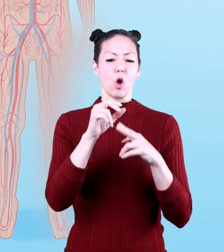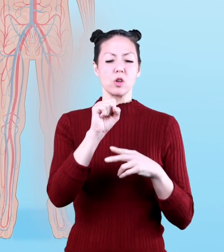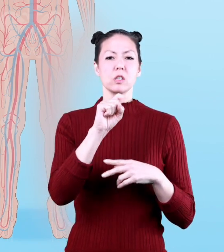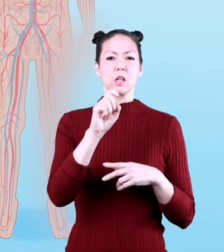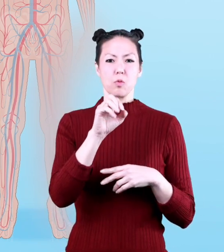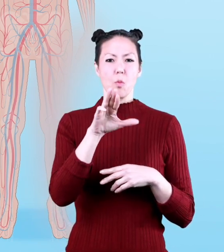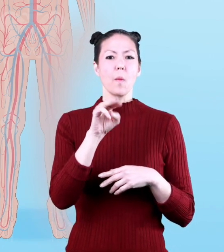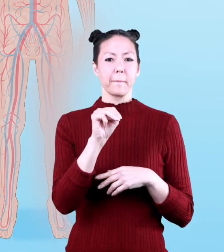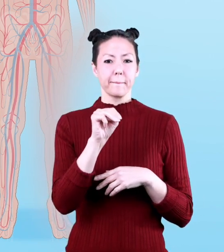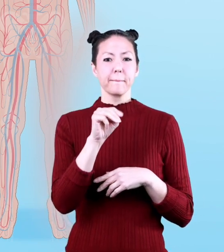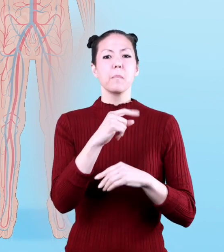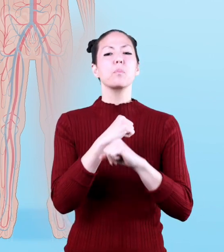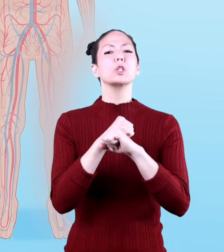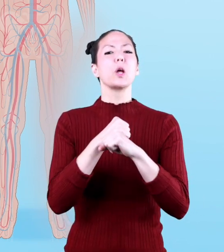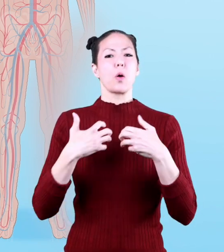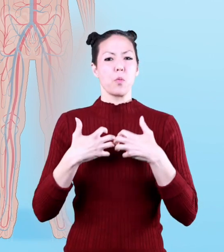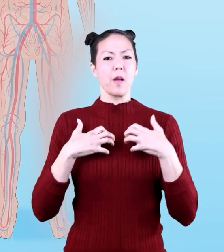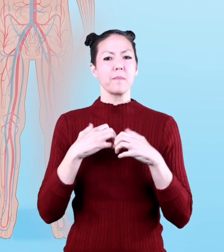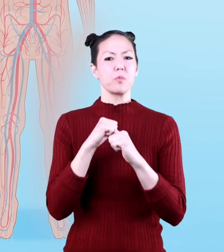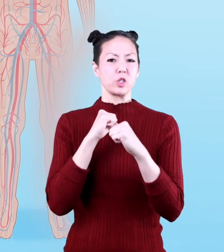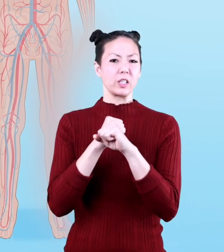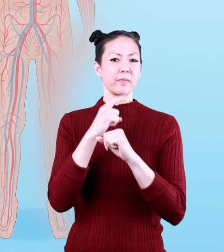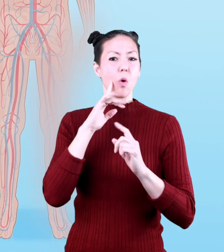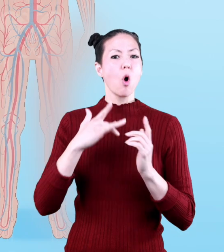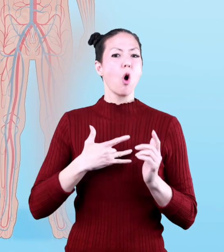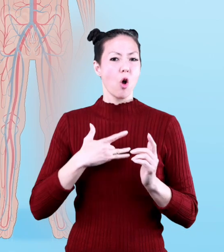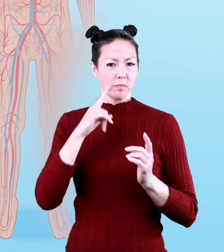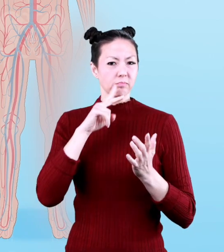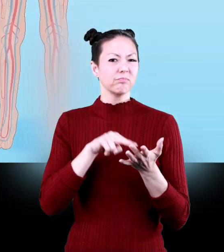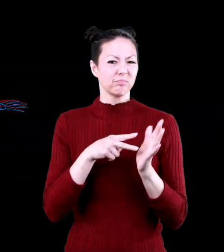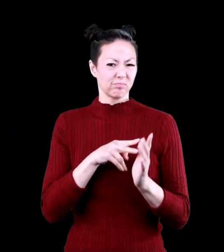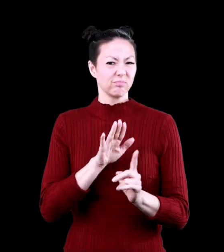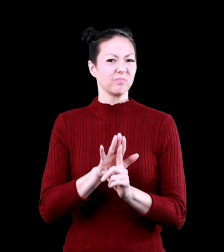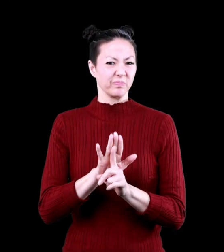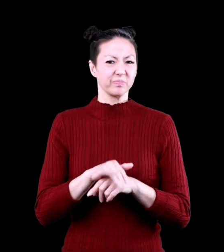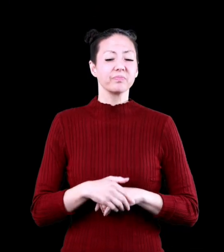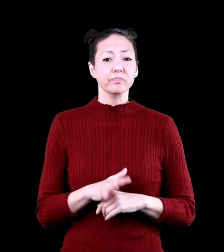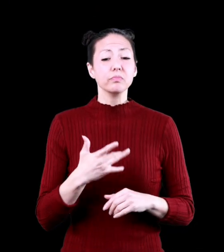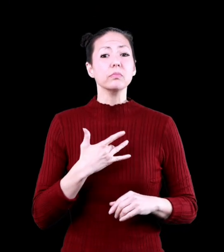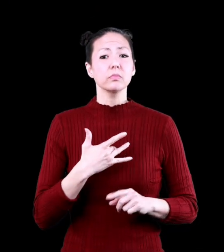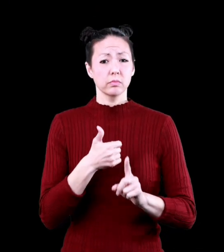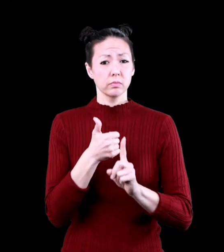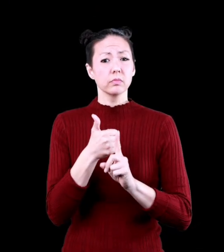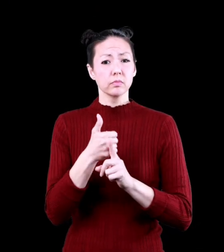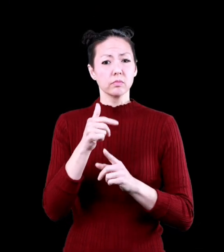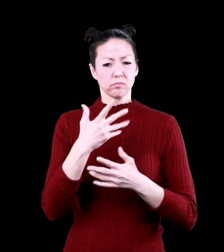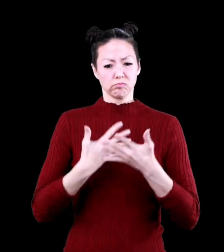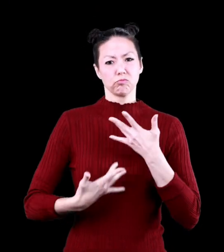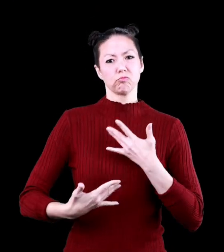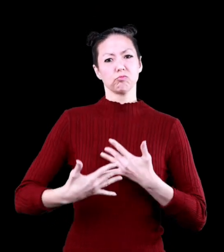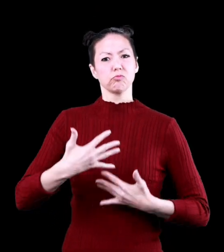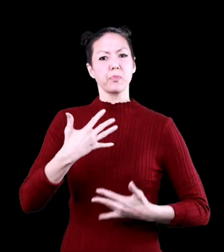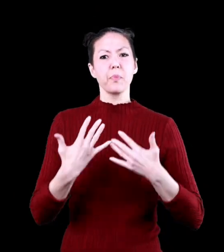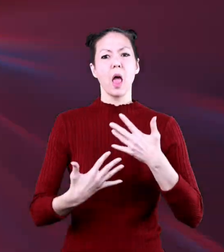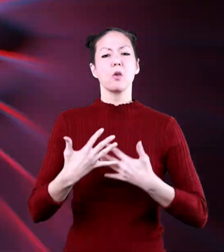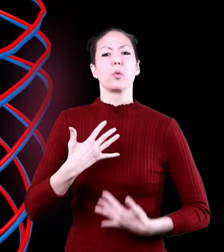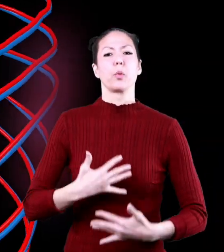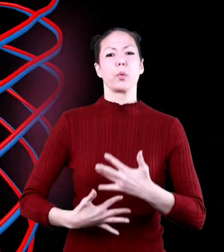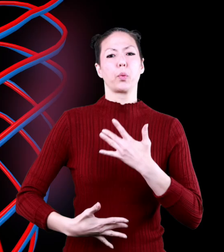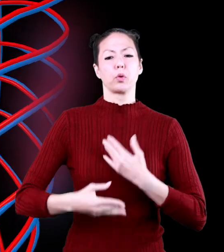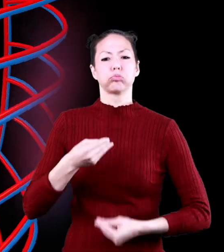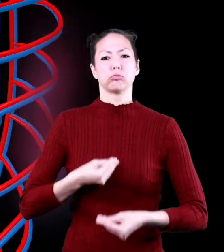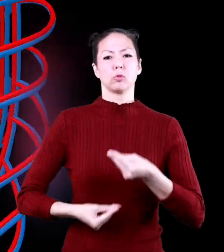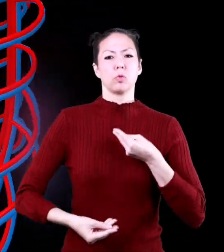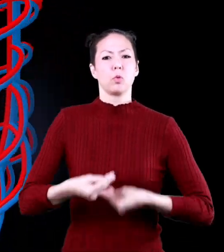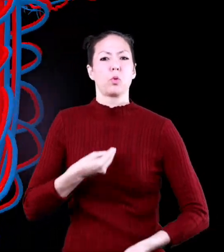the heart is also protected by the rib cage the heart is part of the circulatory system it